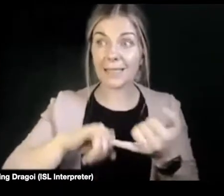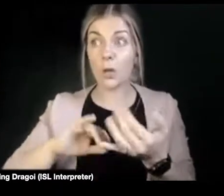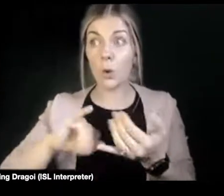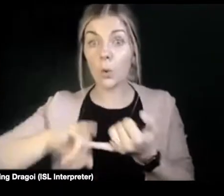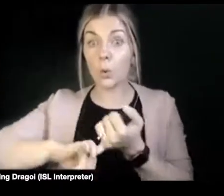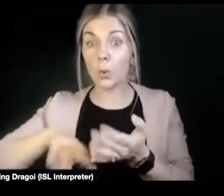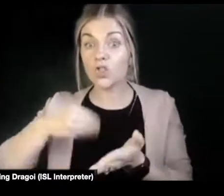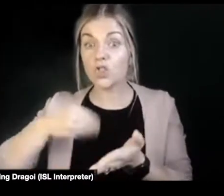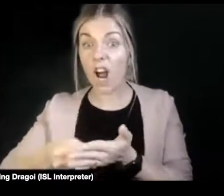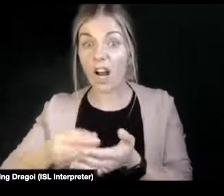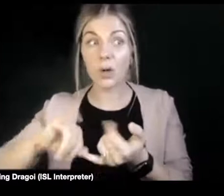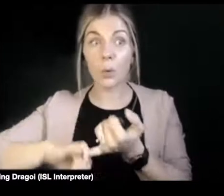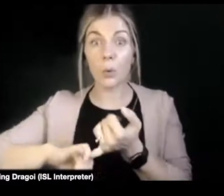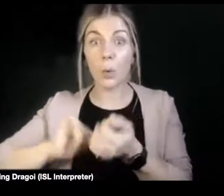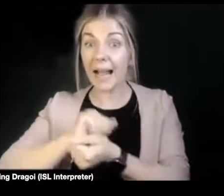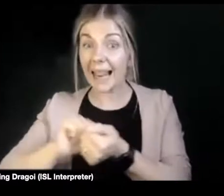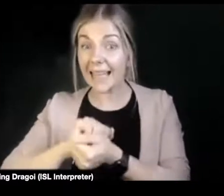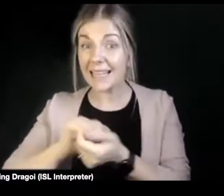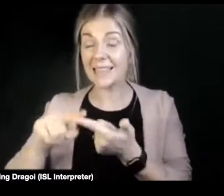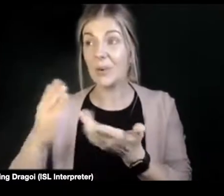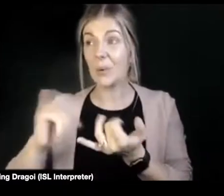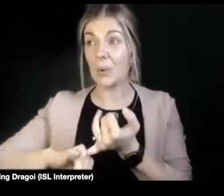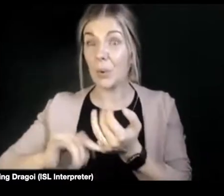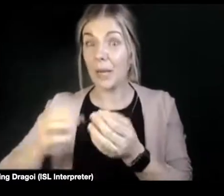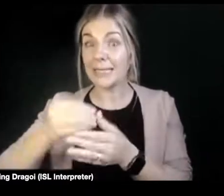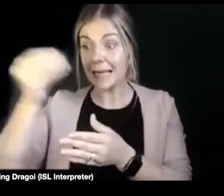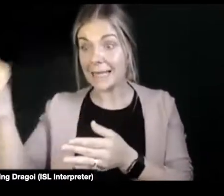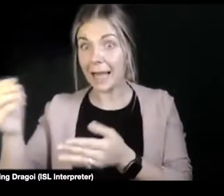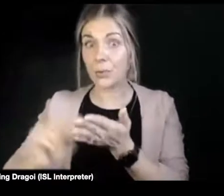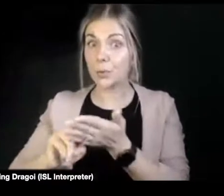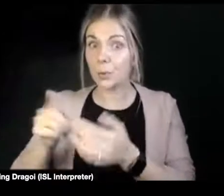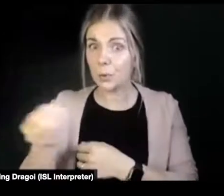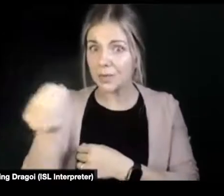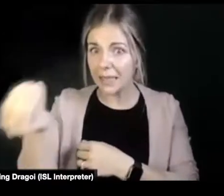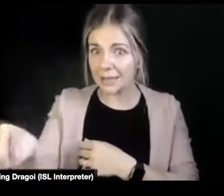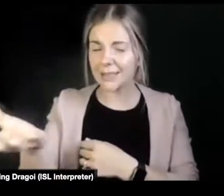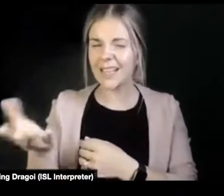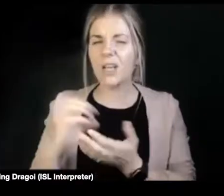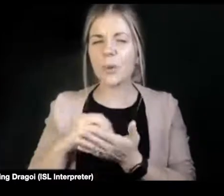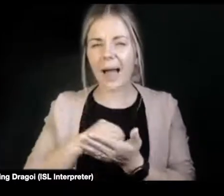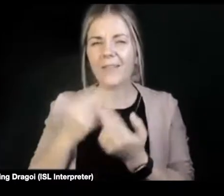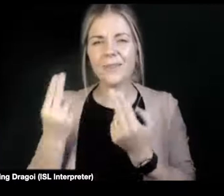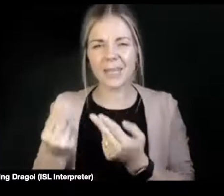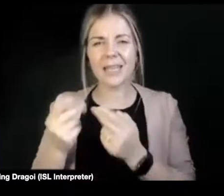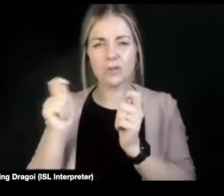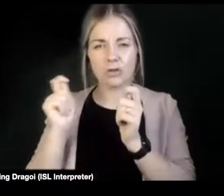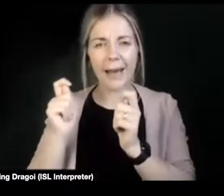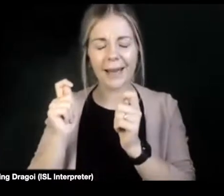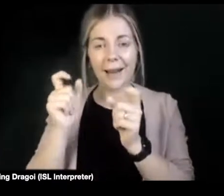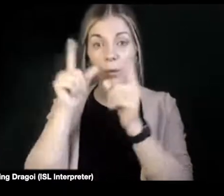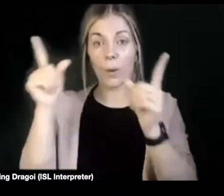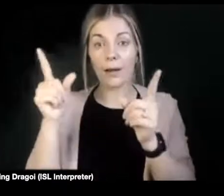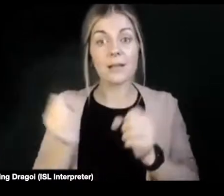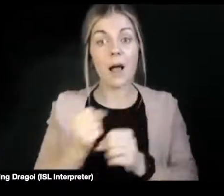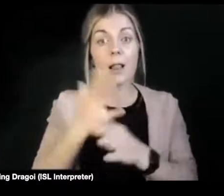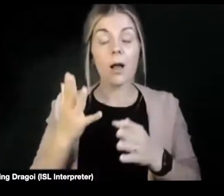in position, who cleans it, who takes it out, you know. So there has to be training and lots of care staff think